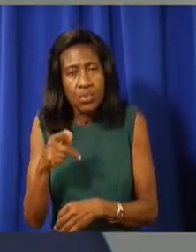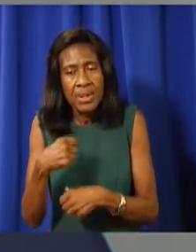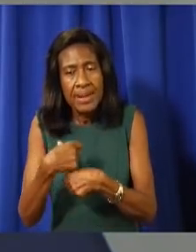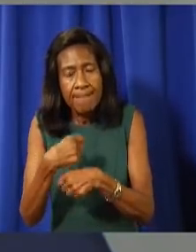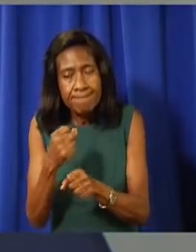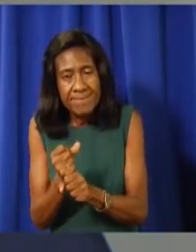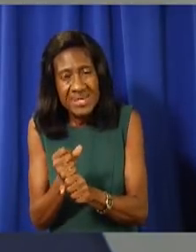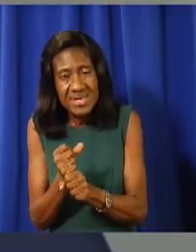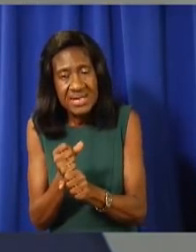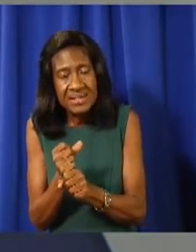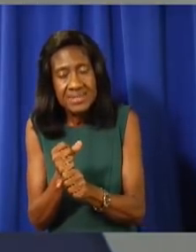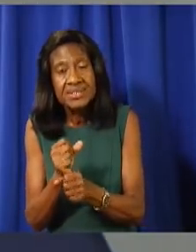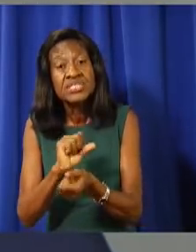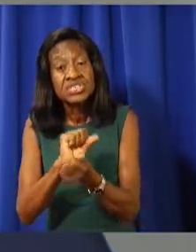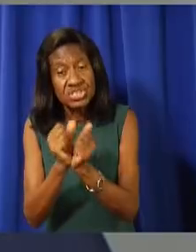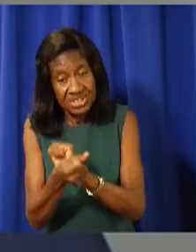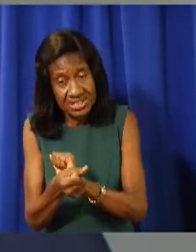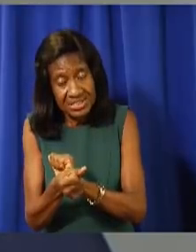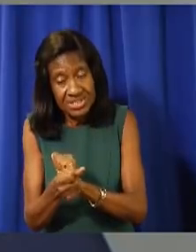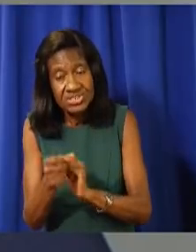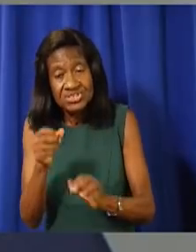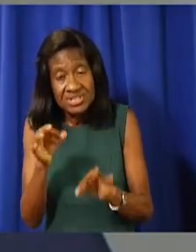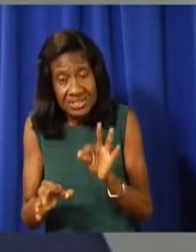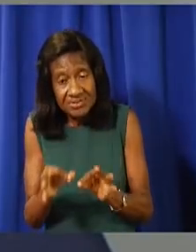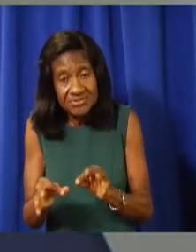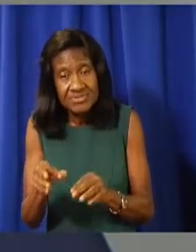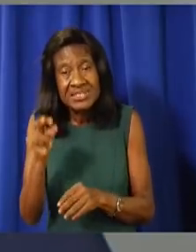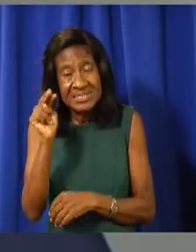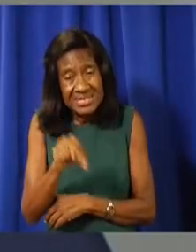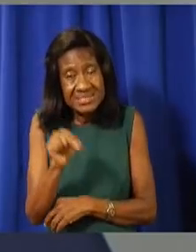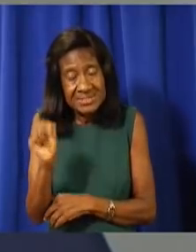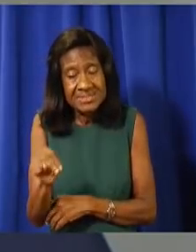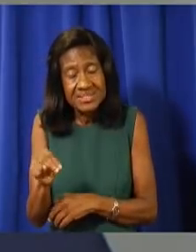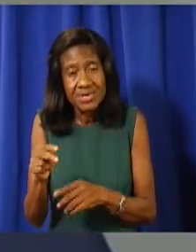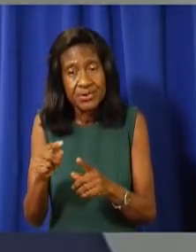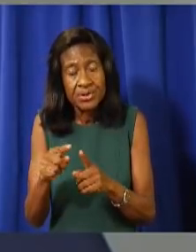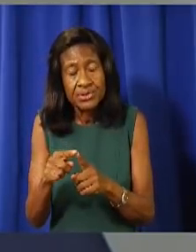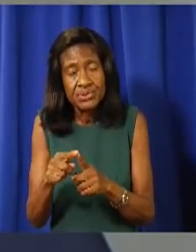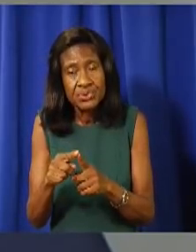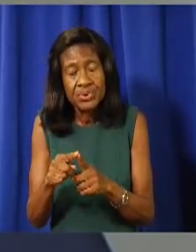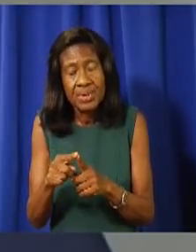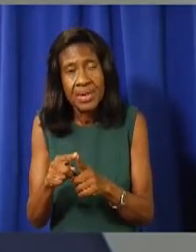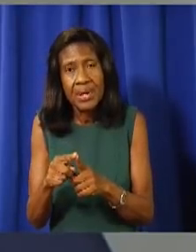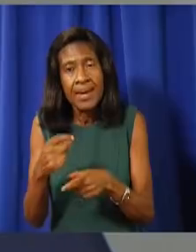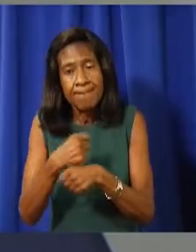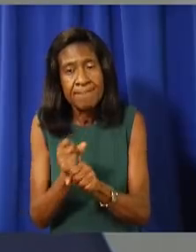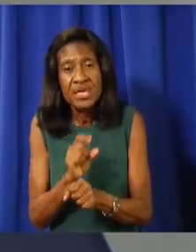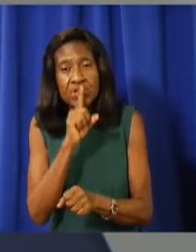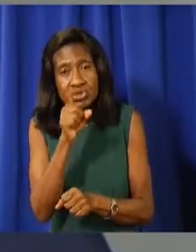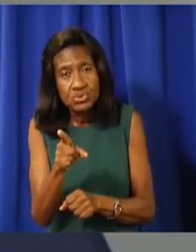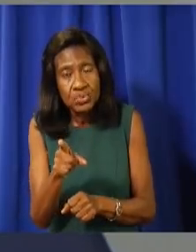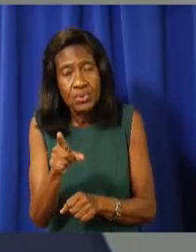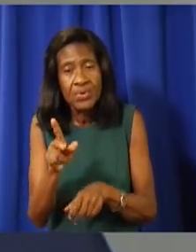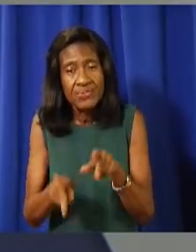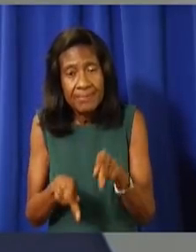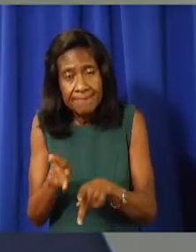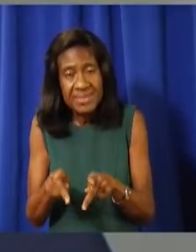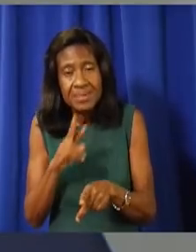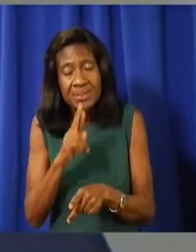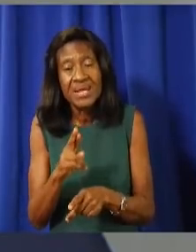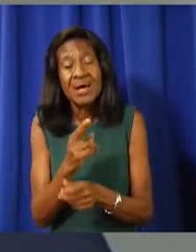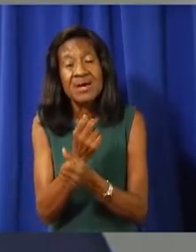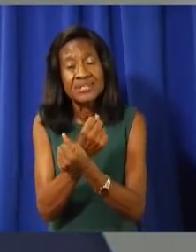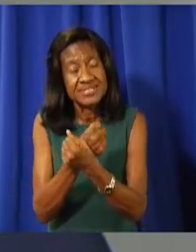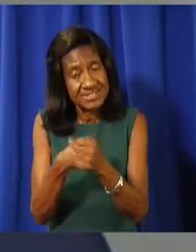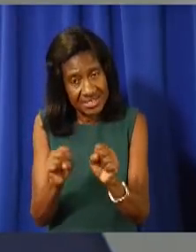to protect and enhance the safety and the well-being of our people. I hope this will provide some comfort